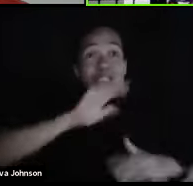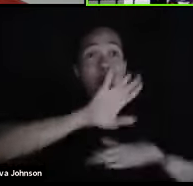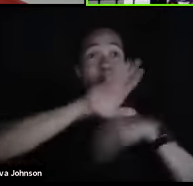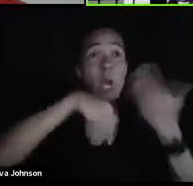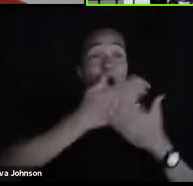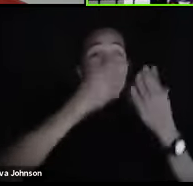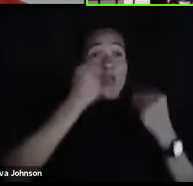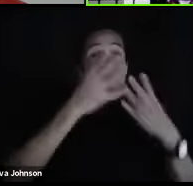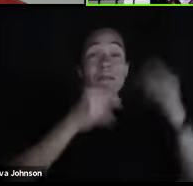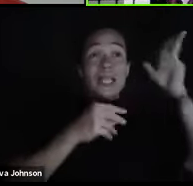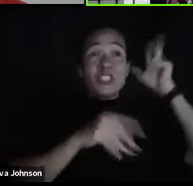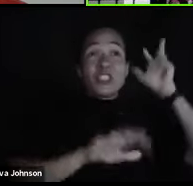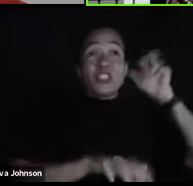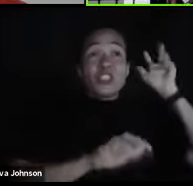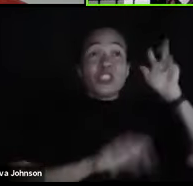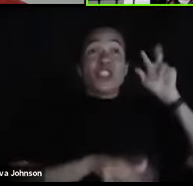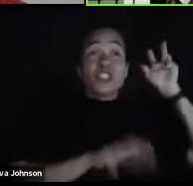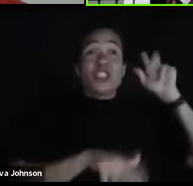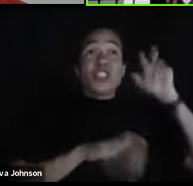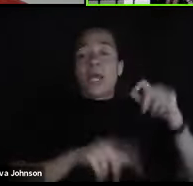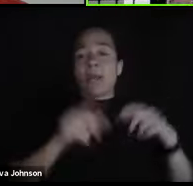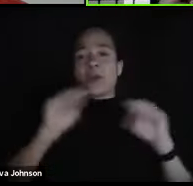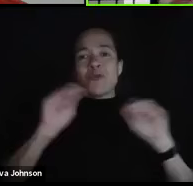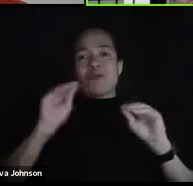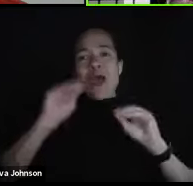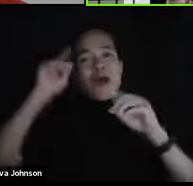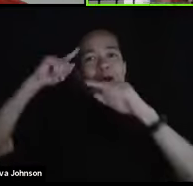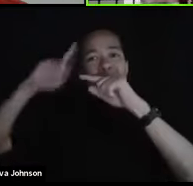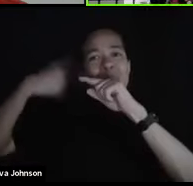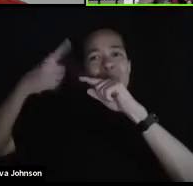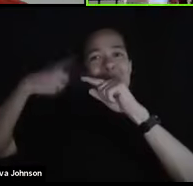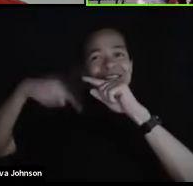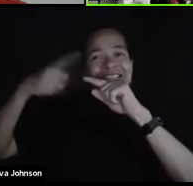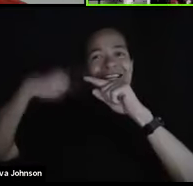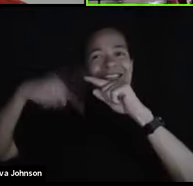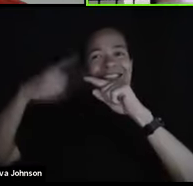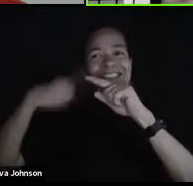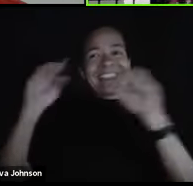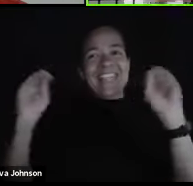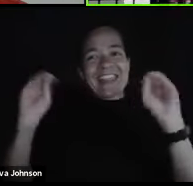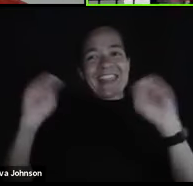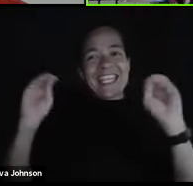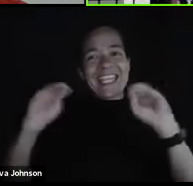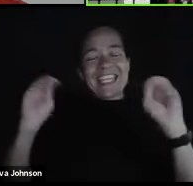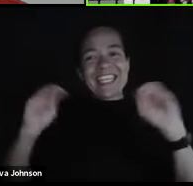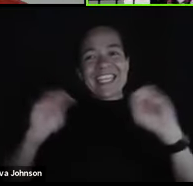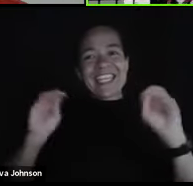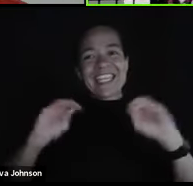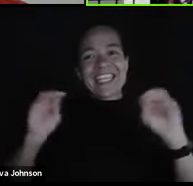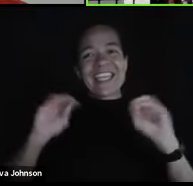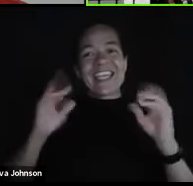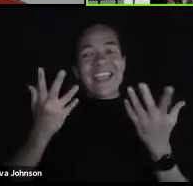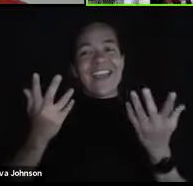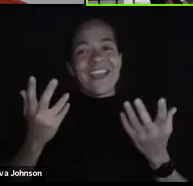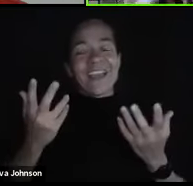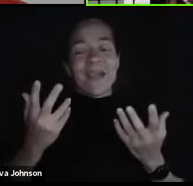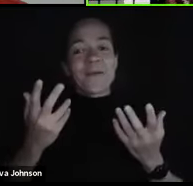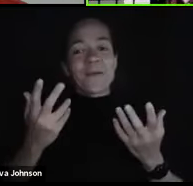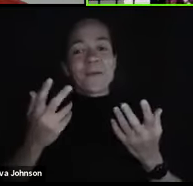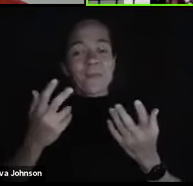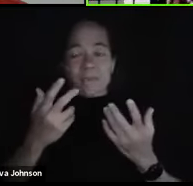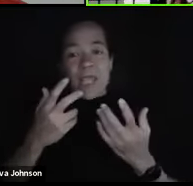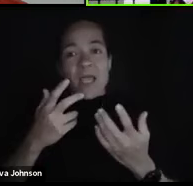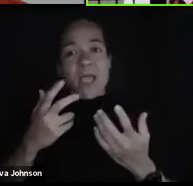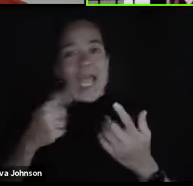not thinking about it. You're just taking it down as if just having the notes per se is all you